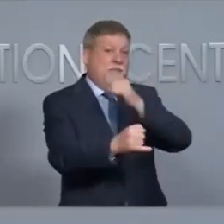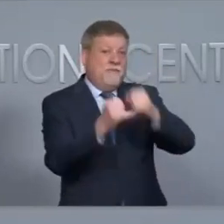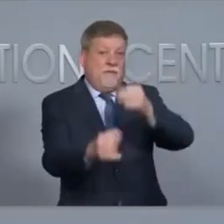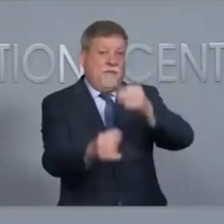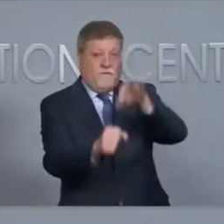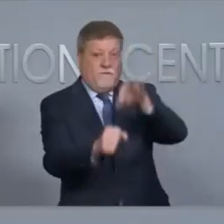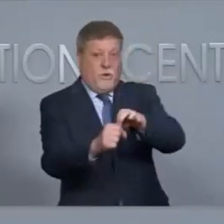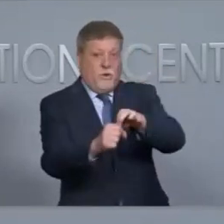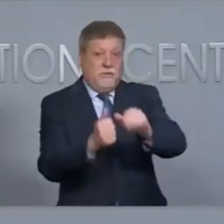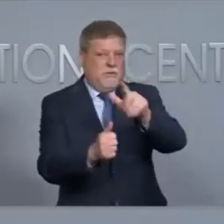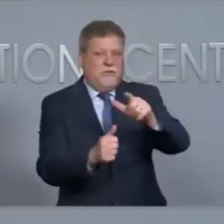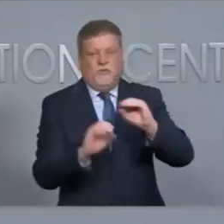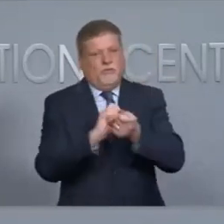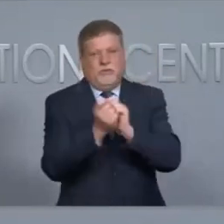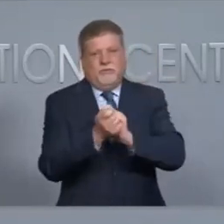final draft that was passed